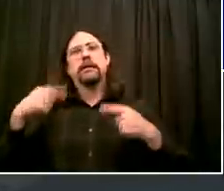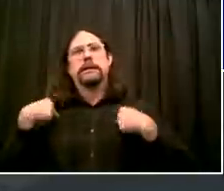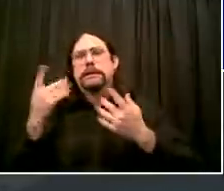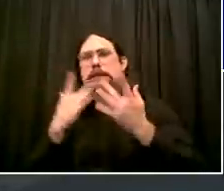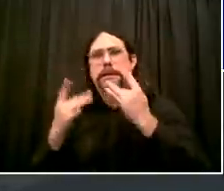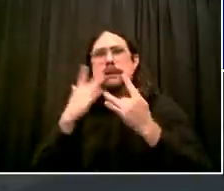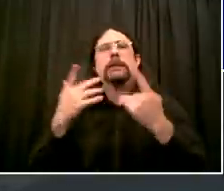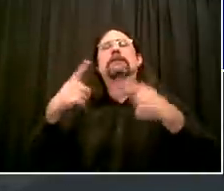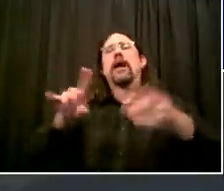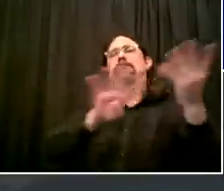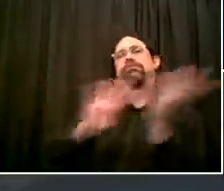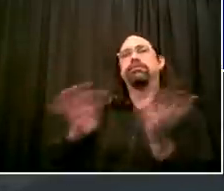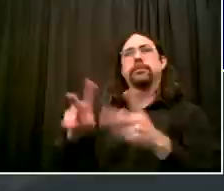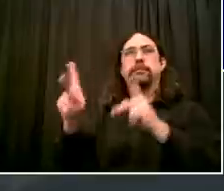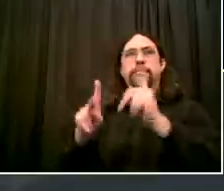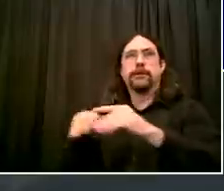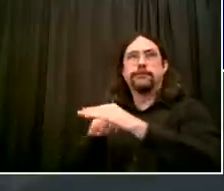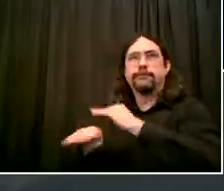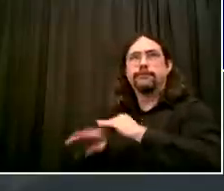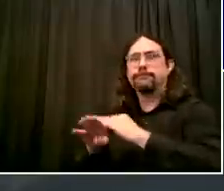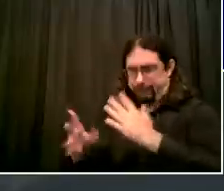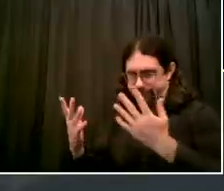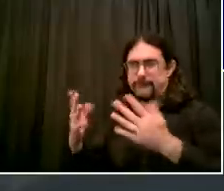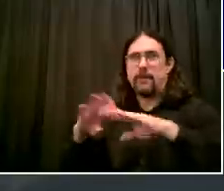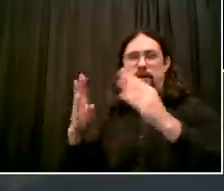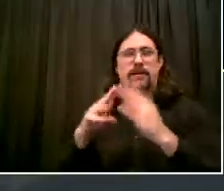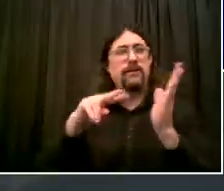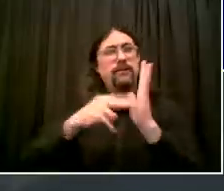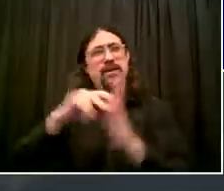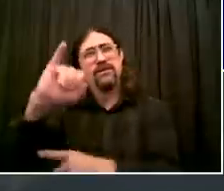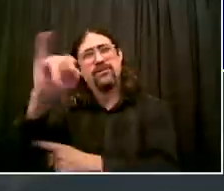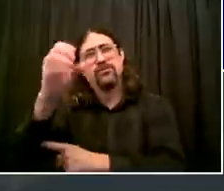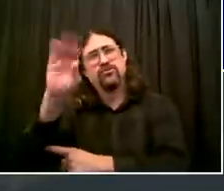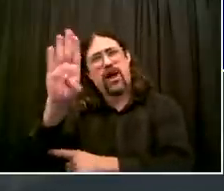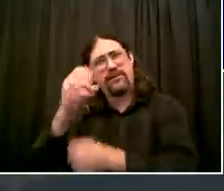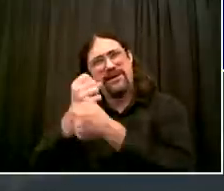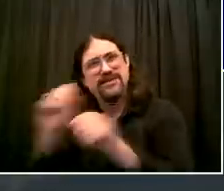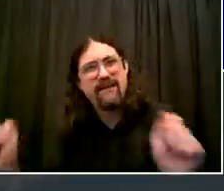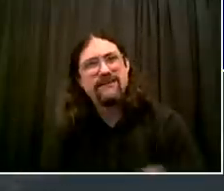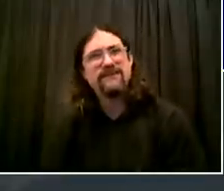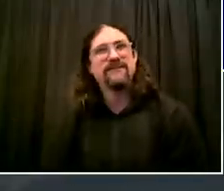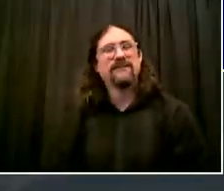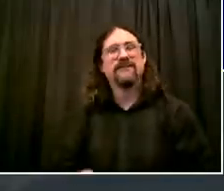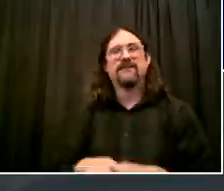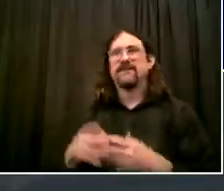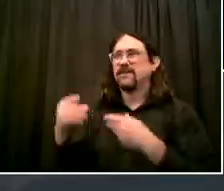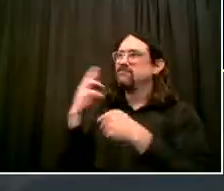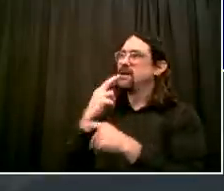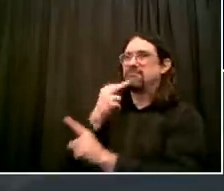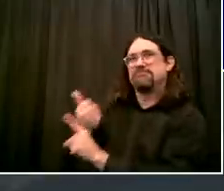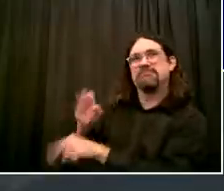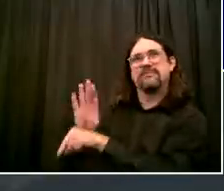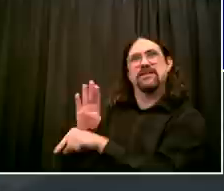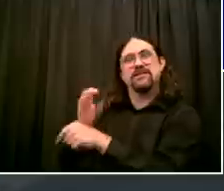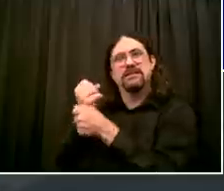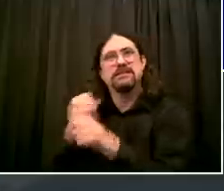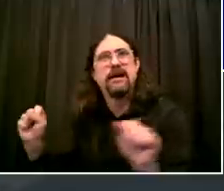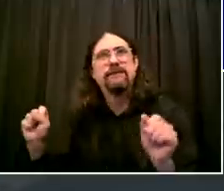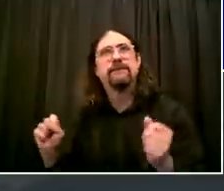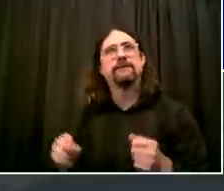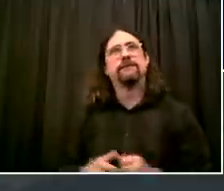that we can help to make sure that people who want to keep these crucial businesses going get that helping hand,